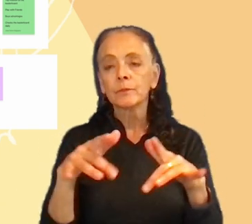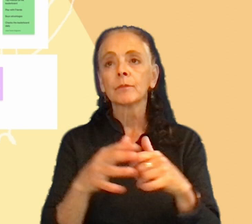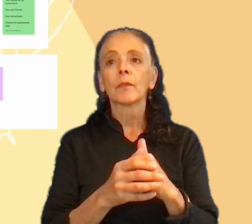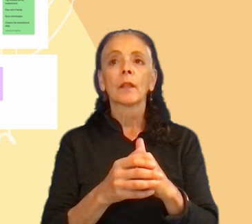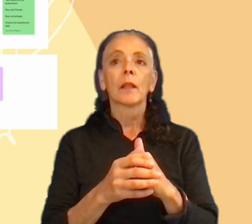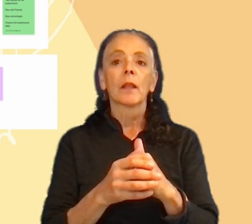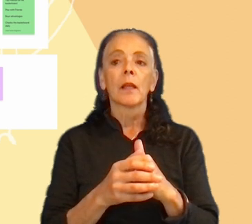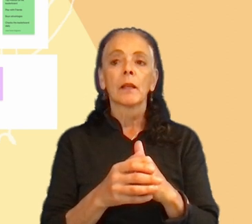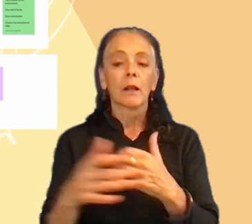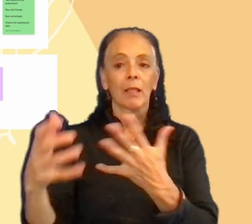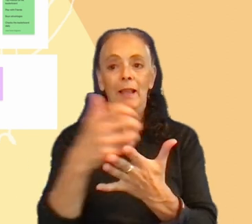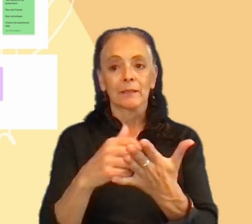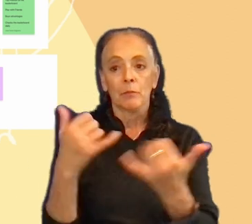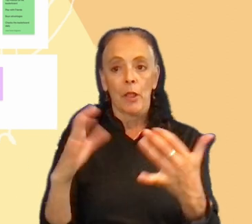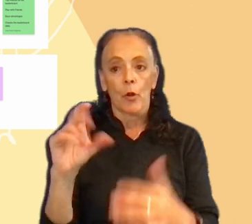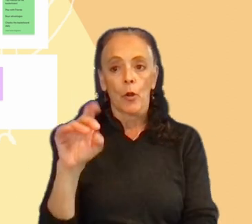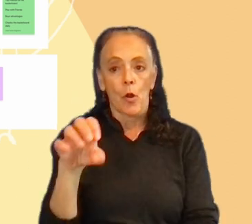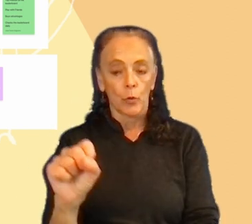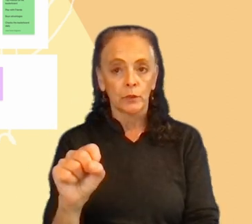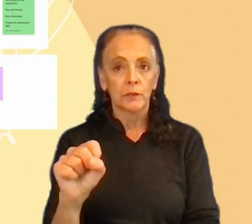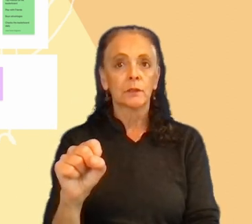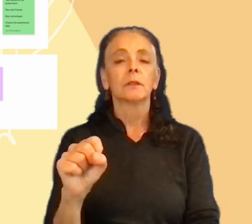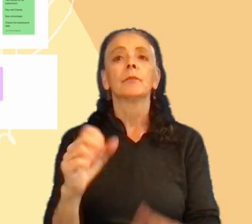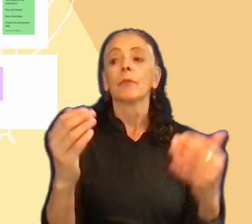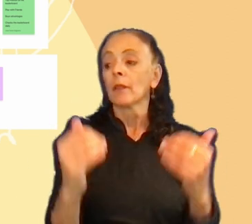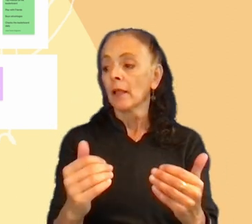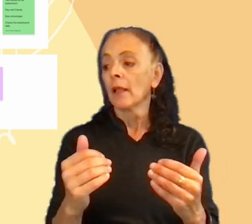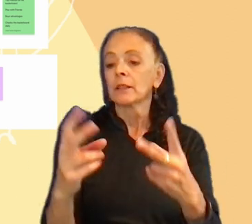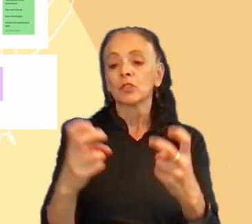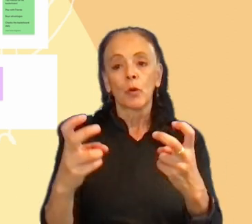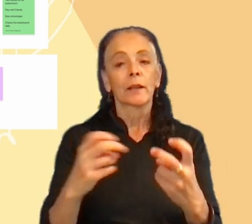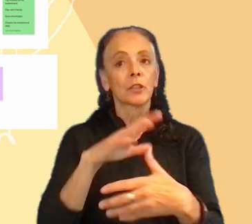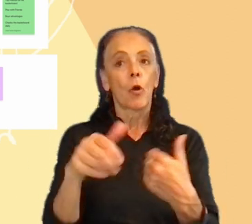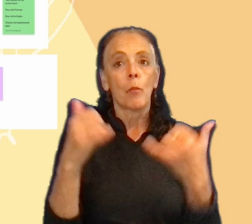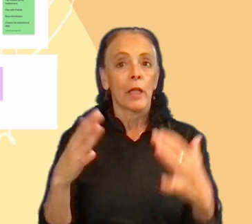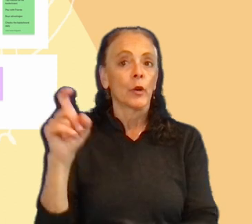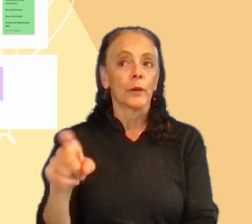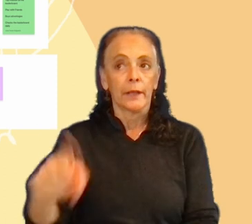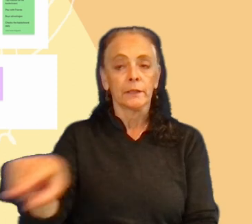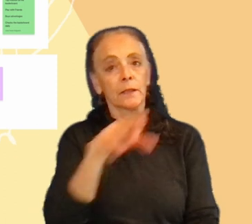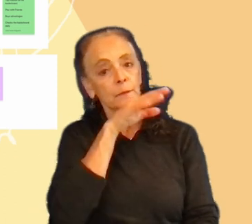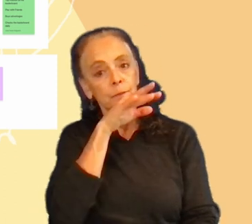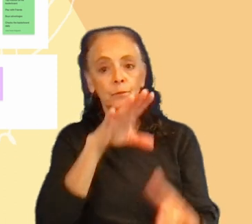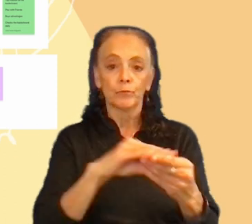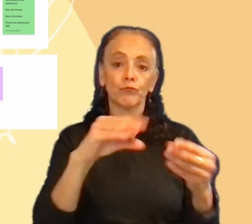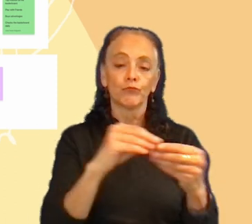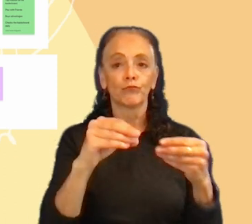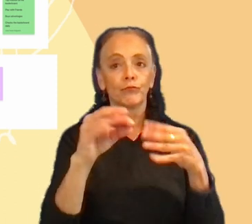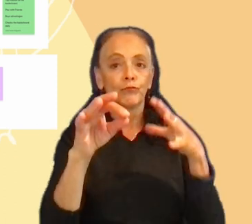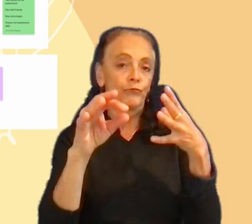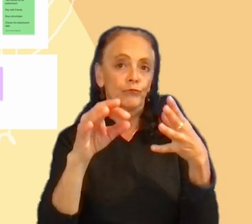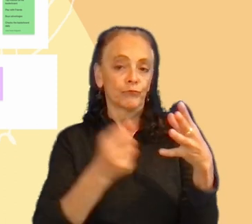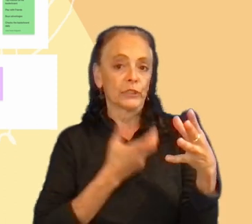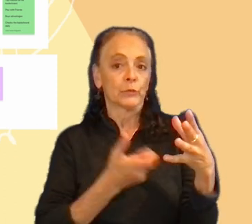quotes from this content, extracted all the player needs that they verbally expressed to us,